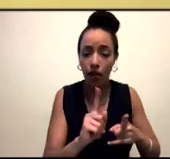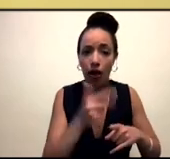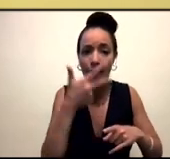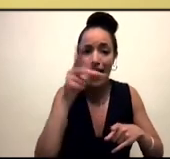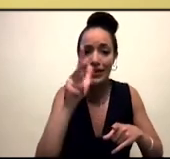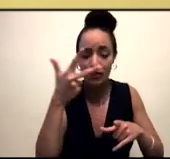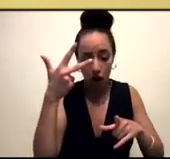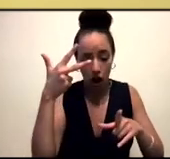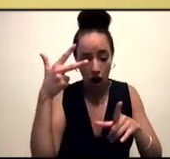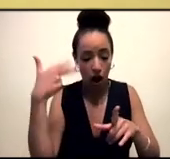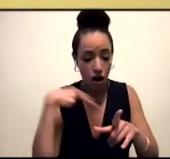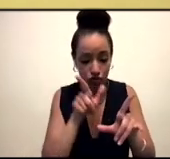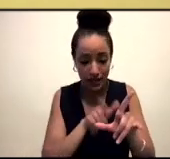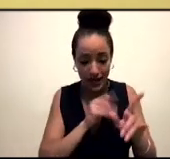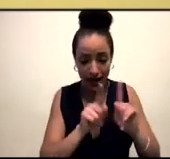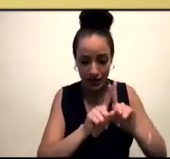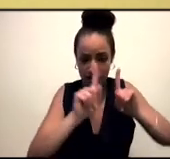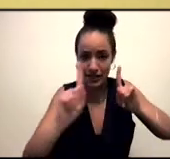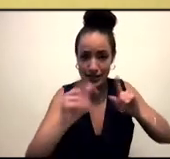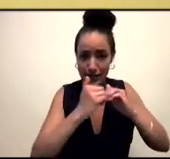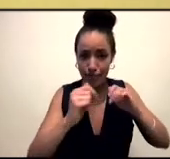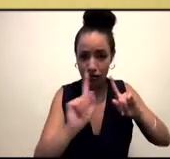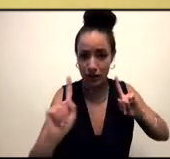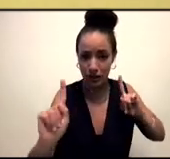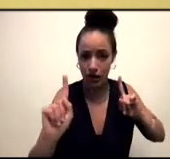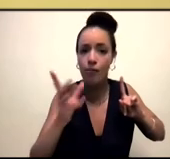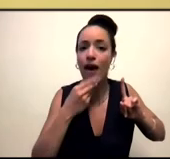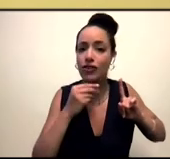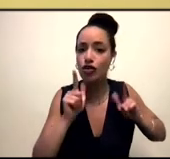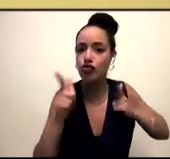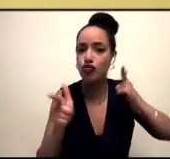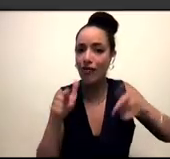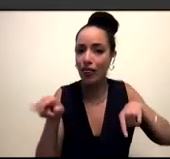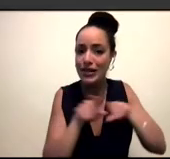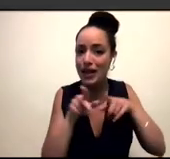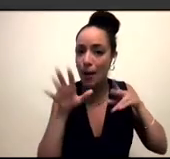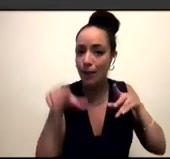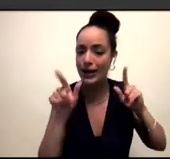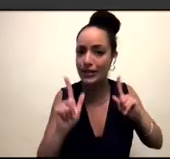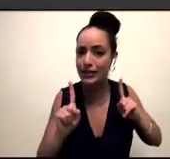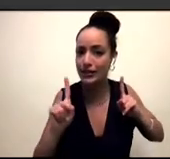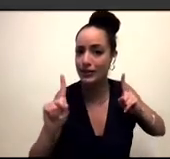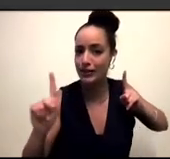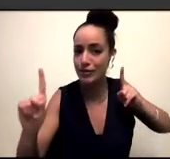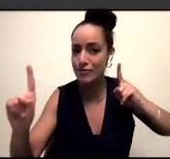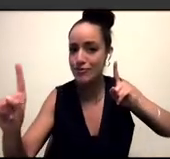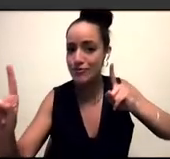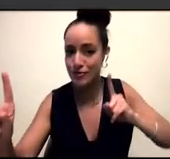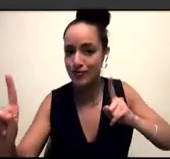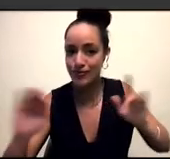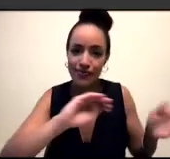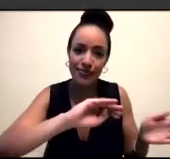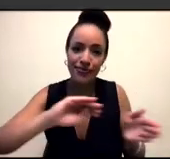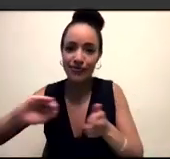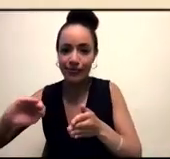you, what's the importance of connecting with history in your novels and in your work? Yeah, I mean, so I mean, I could also just